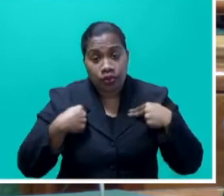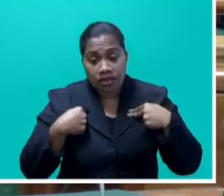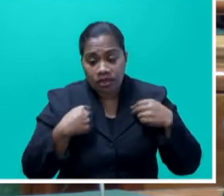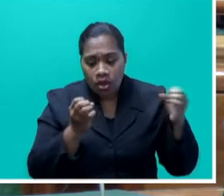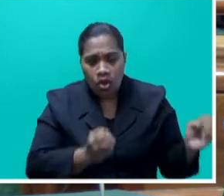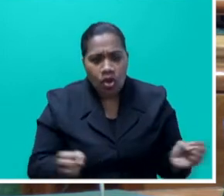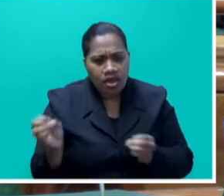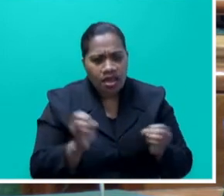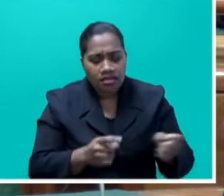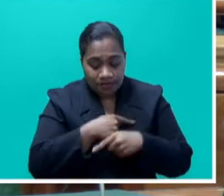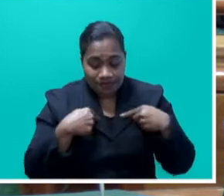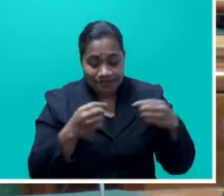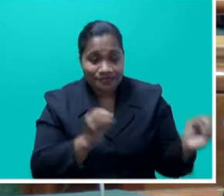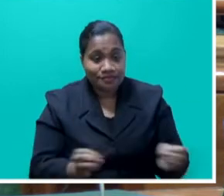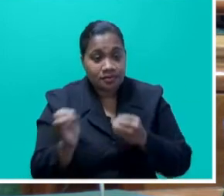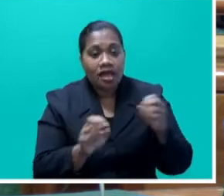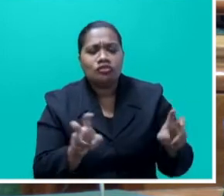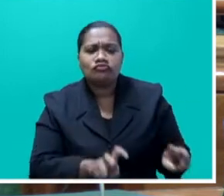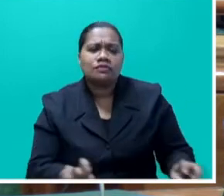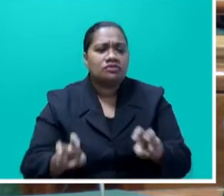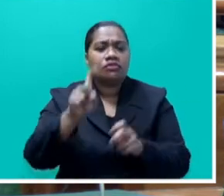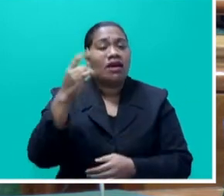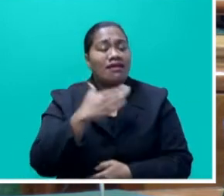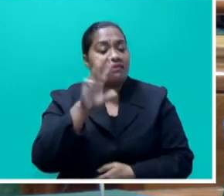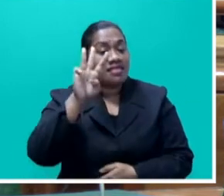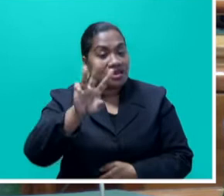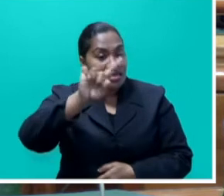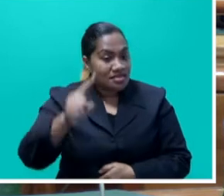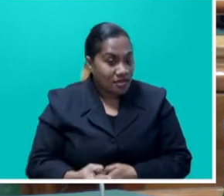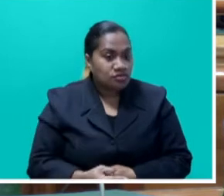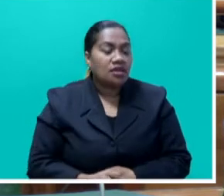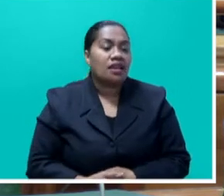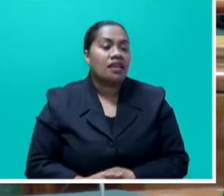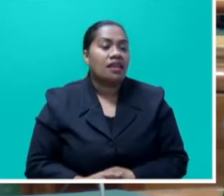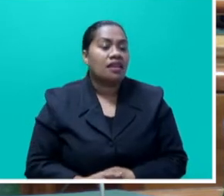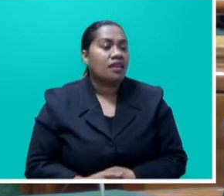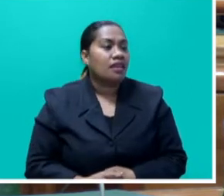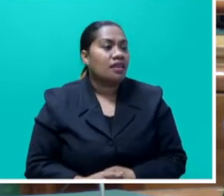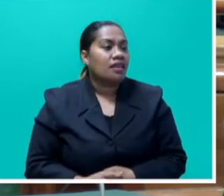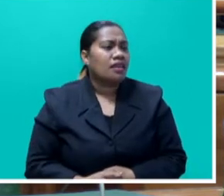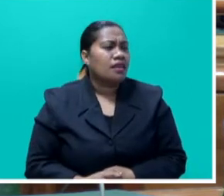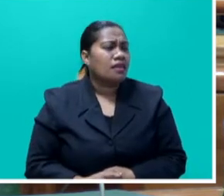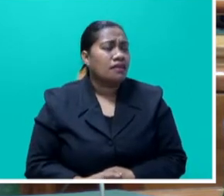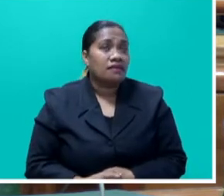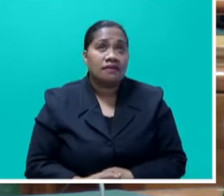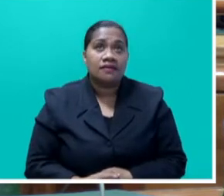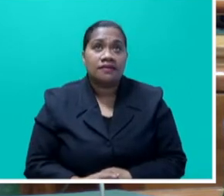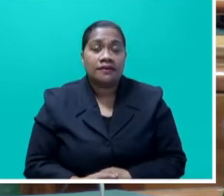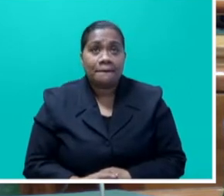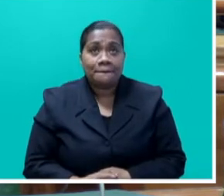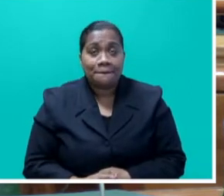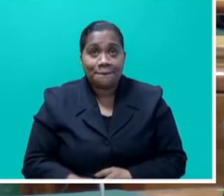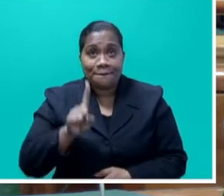of 103,000, 103 tons